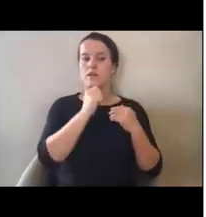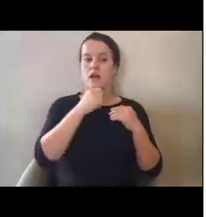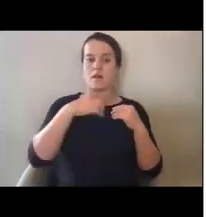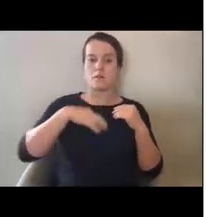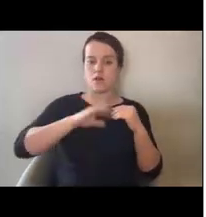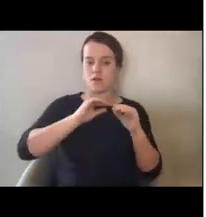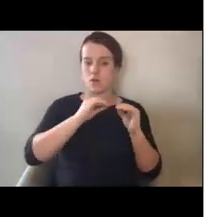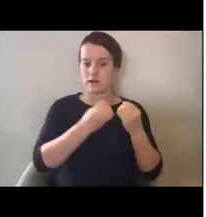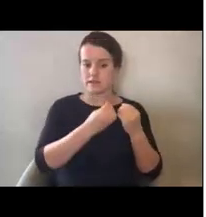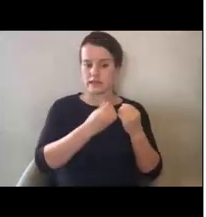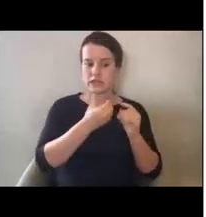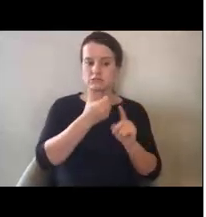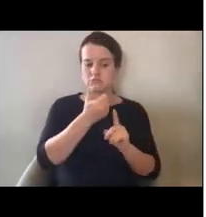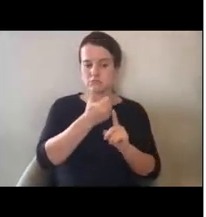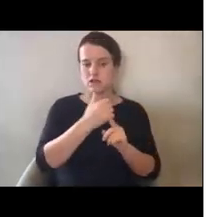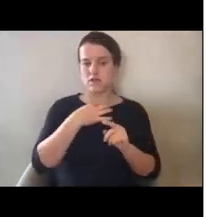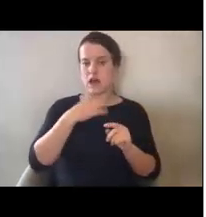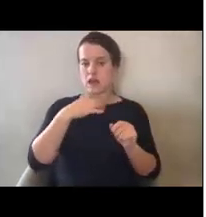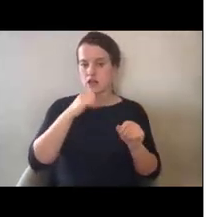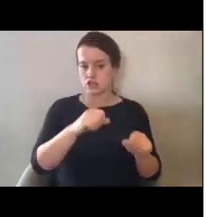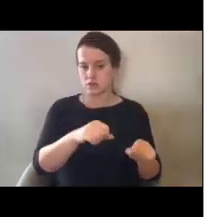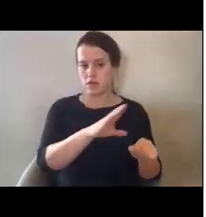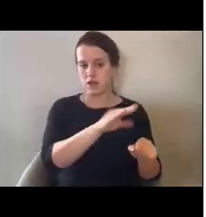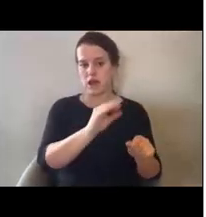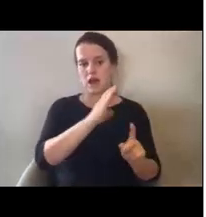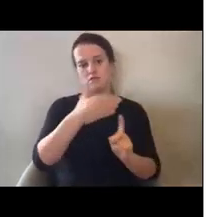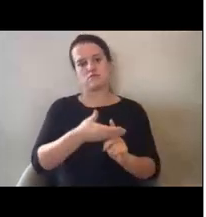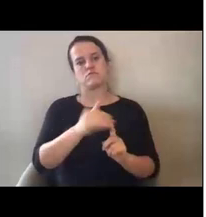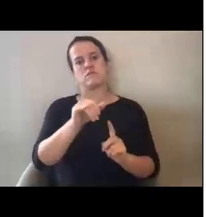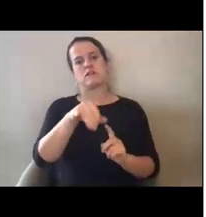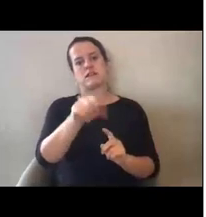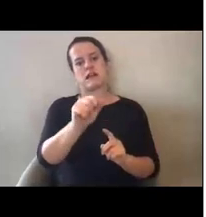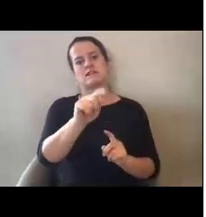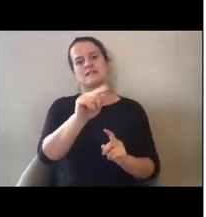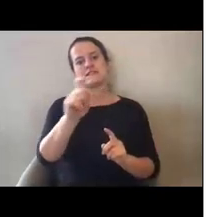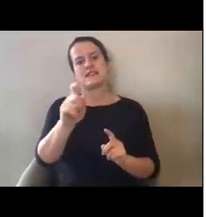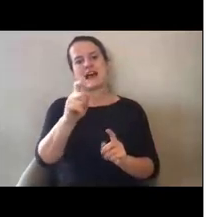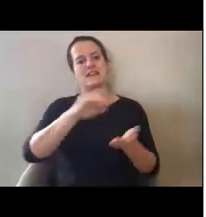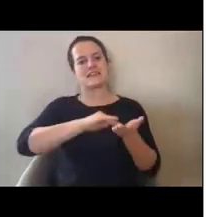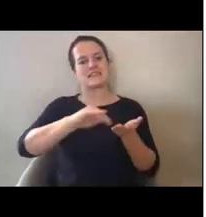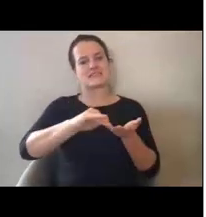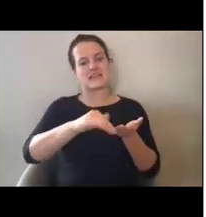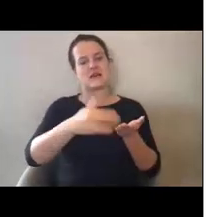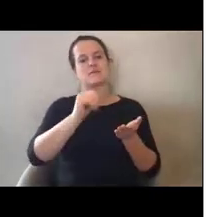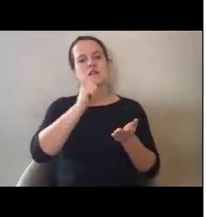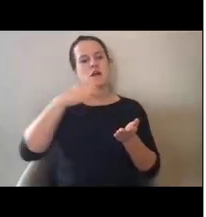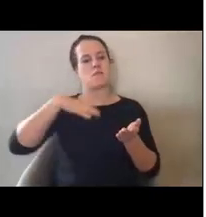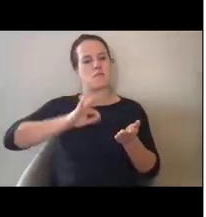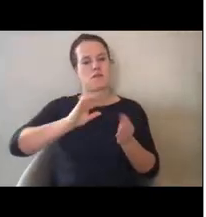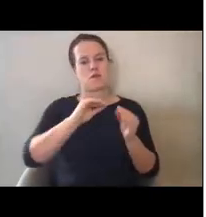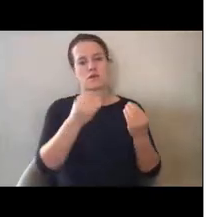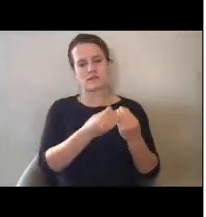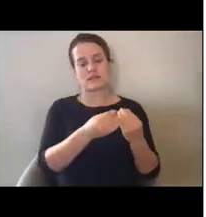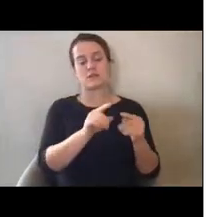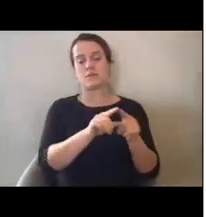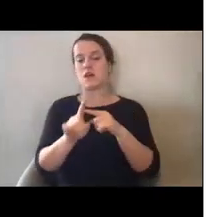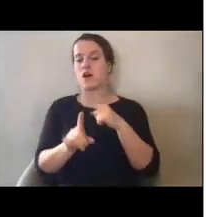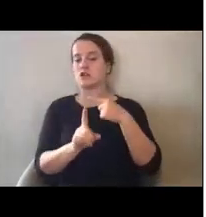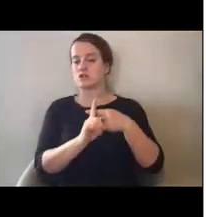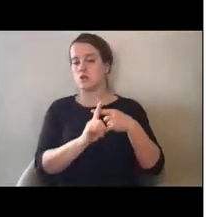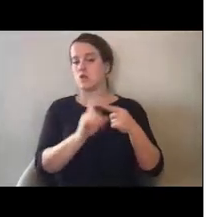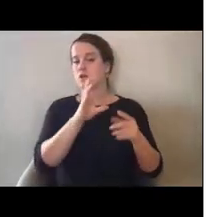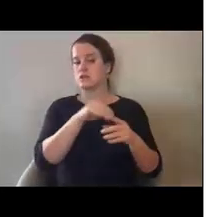organization is eligible and acting as a tax exempt nonprofit organization, but also that the associated